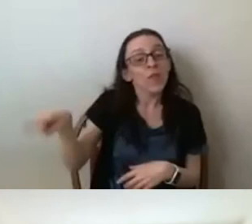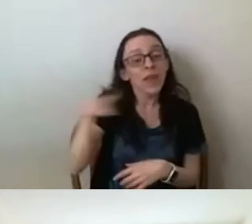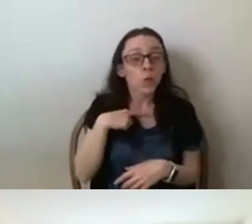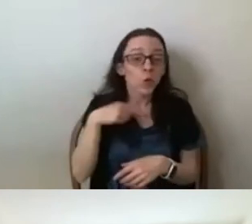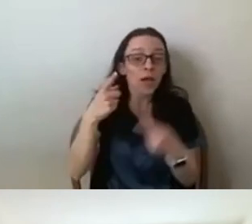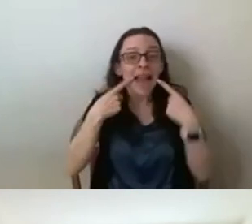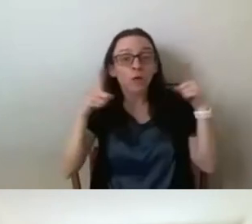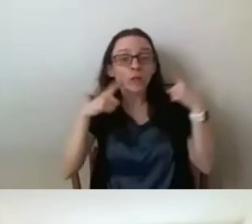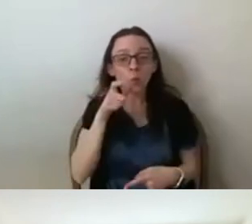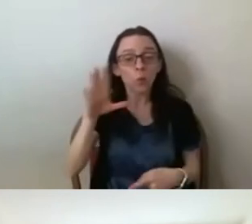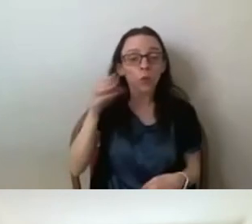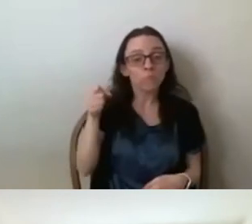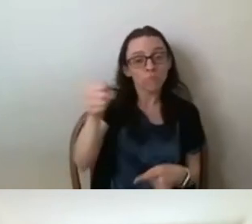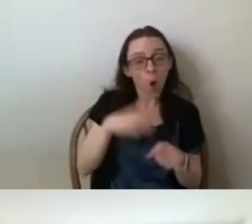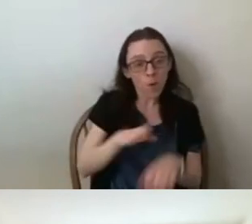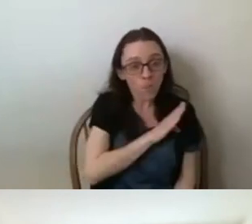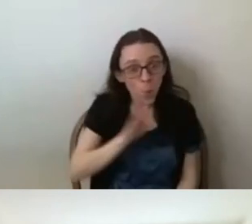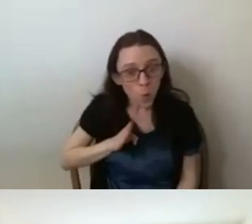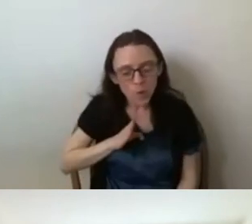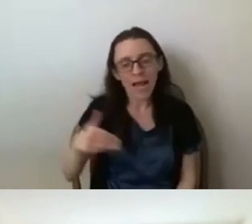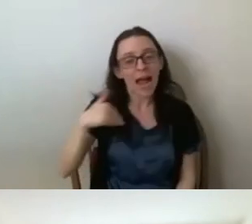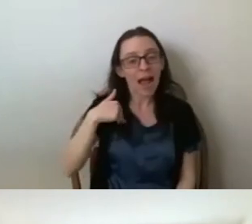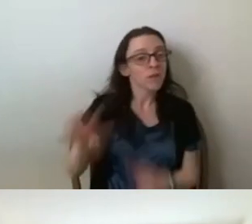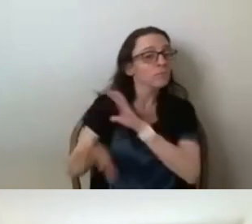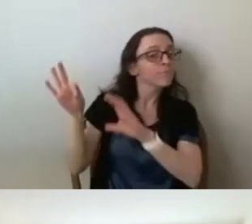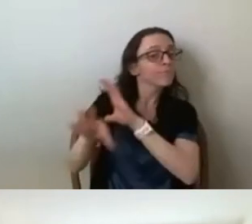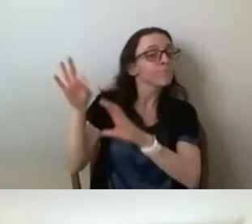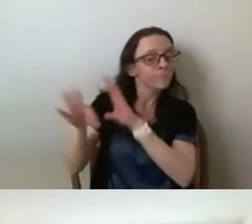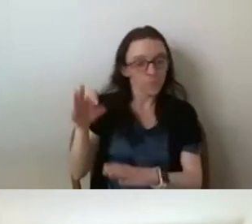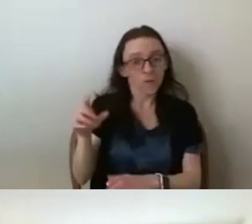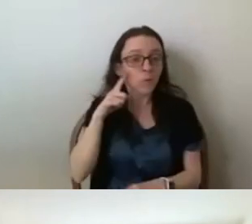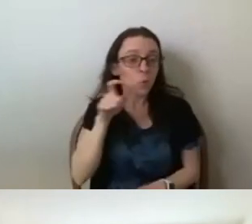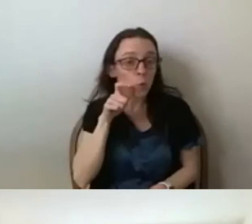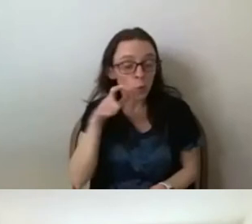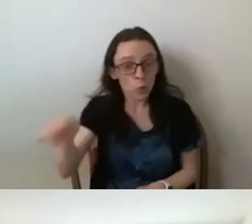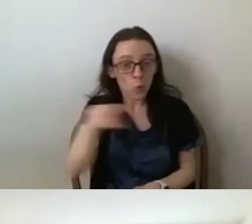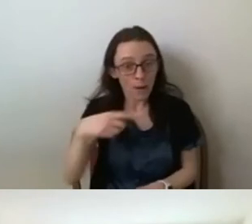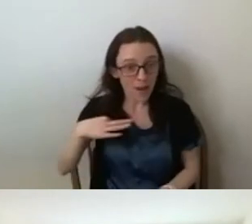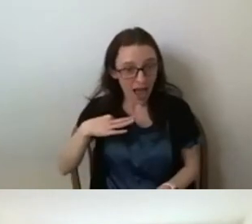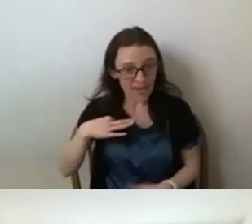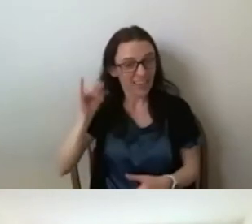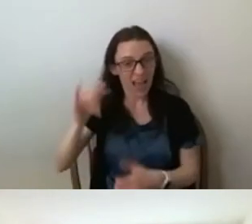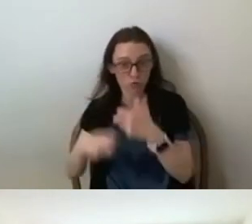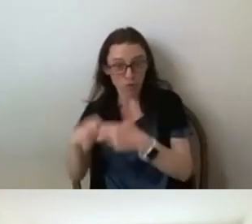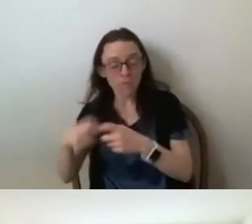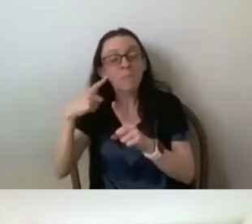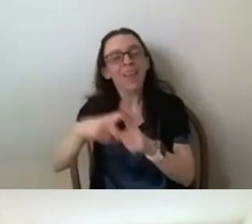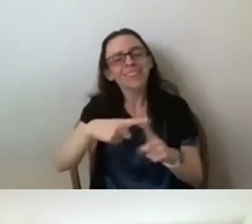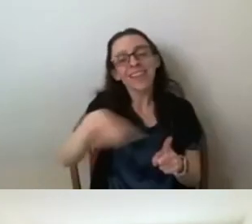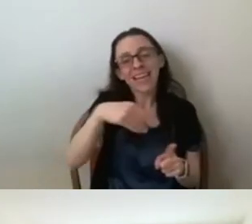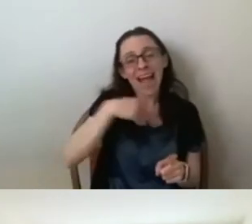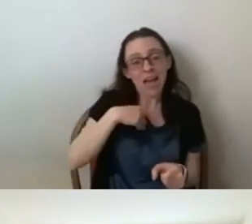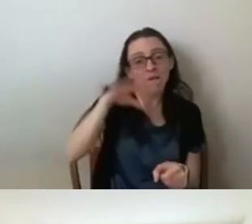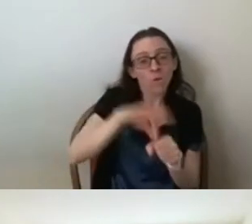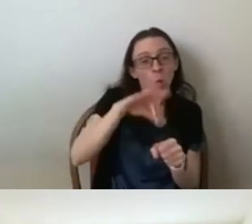random drawing of the people who applied. But then for other things too, for voter purging, there are people who are suing.